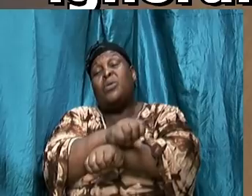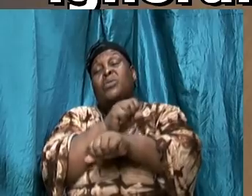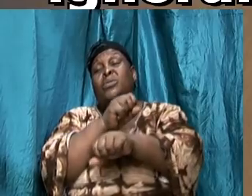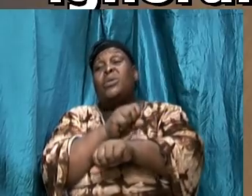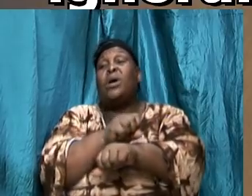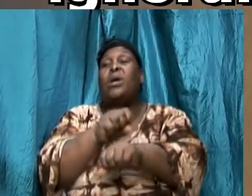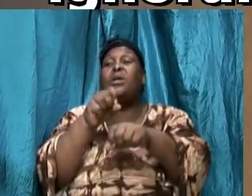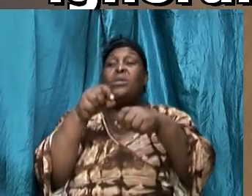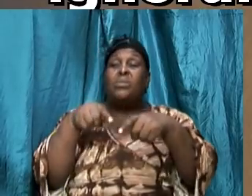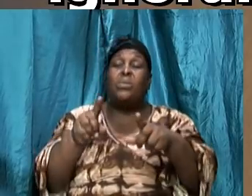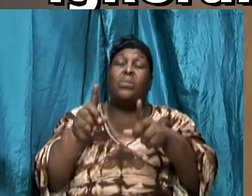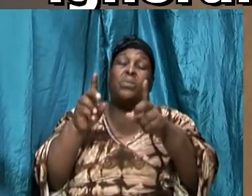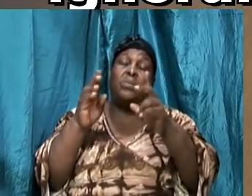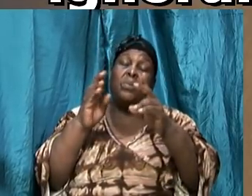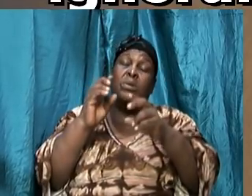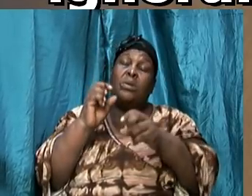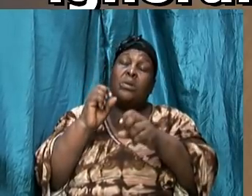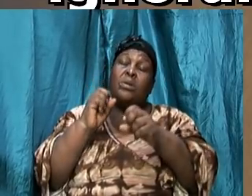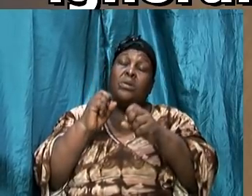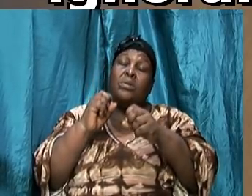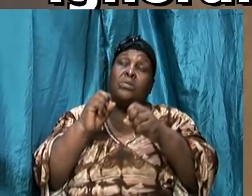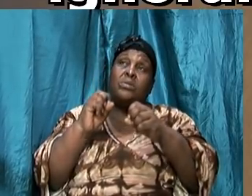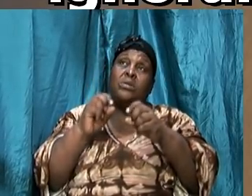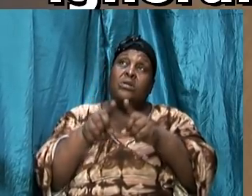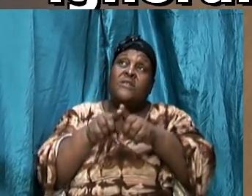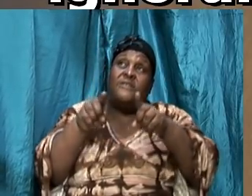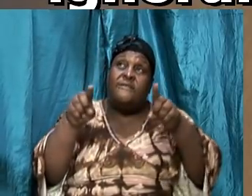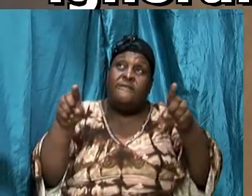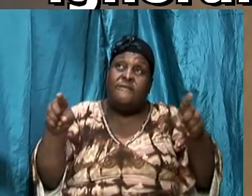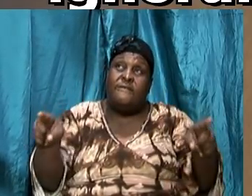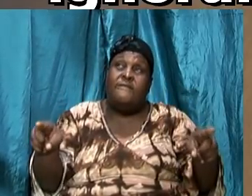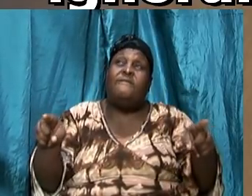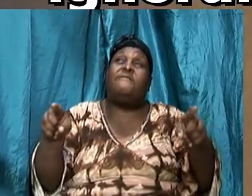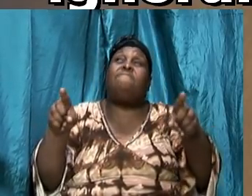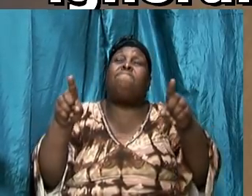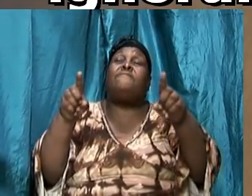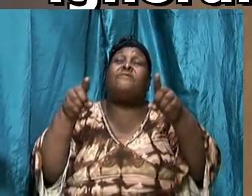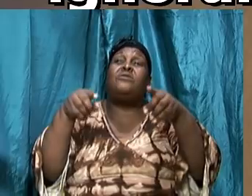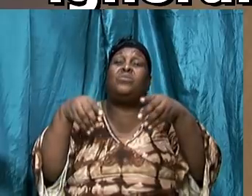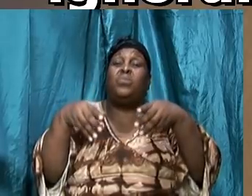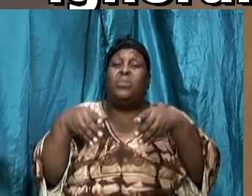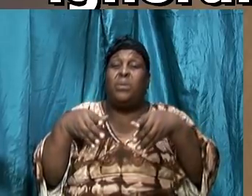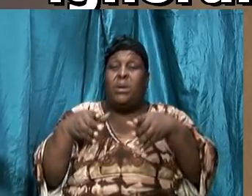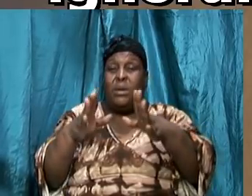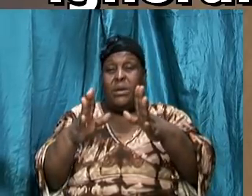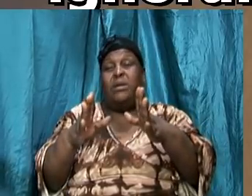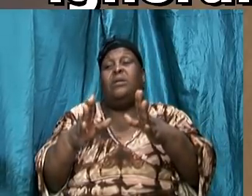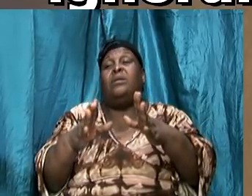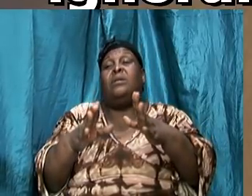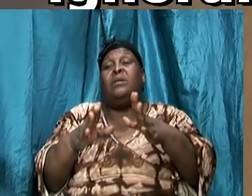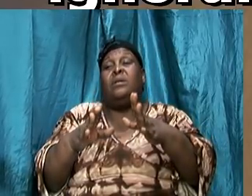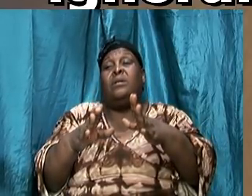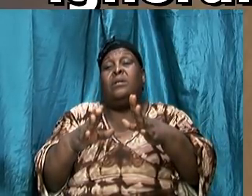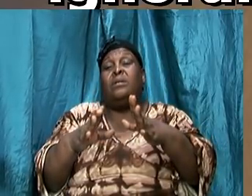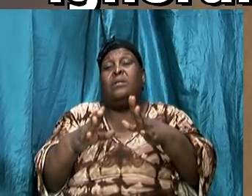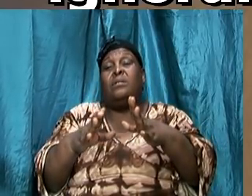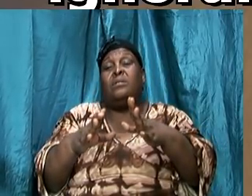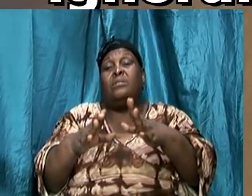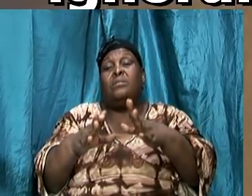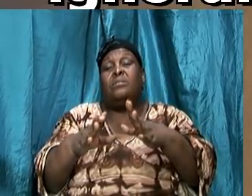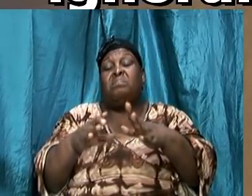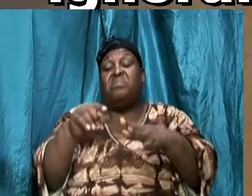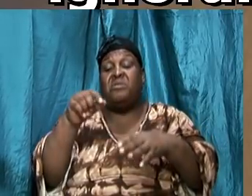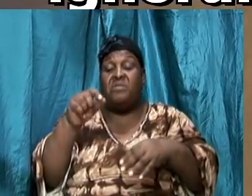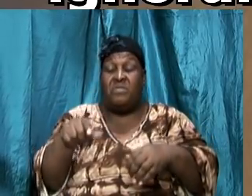method, a certain trajectory, a certain road, a certain pattern. And this road, this